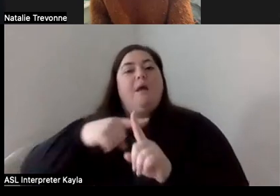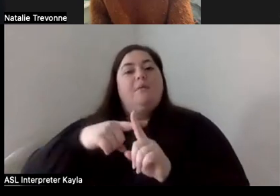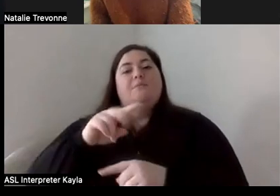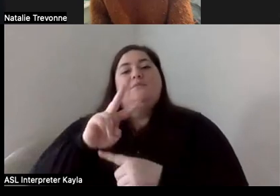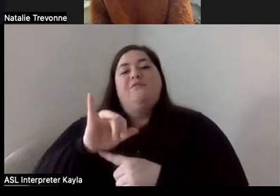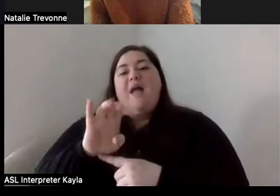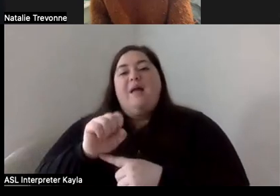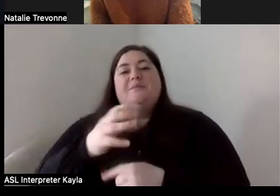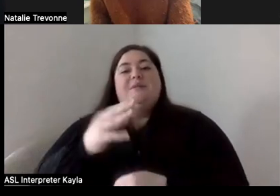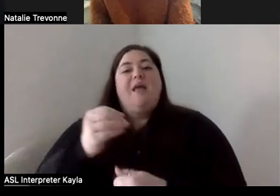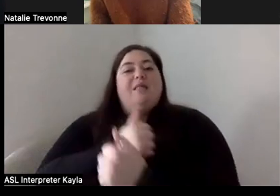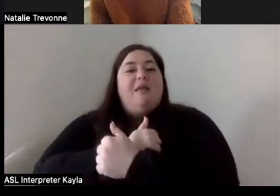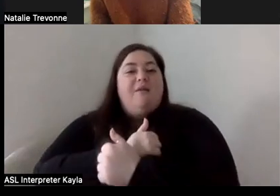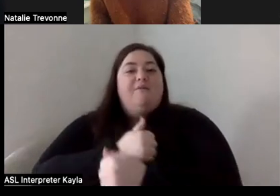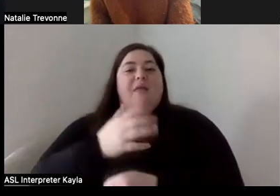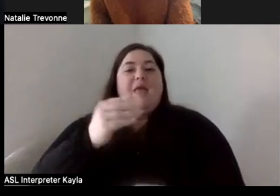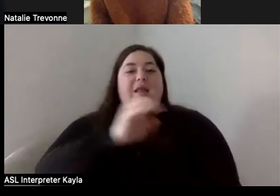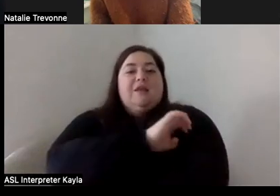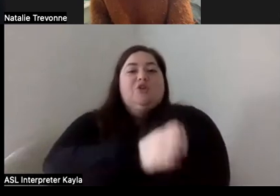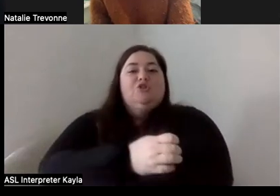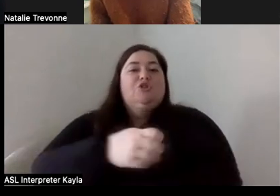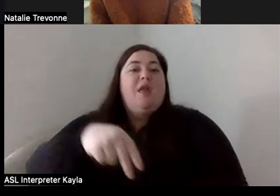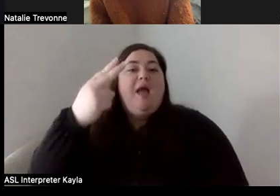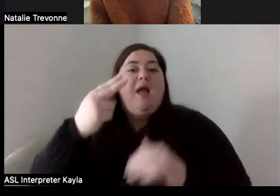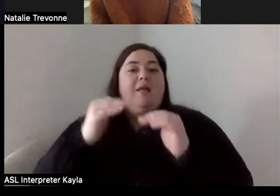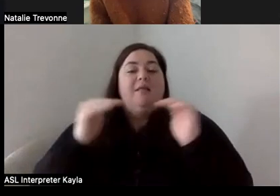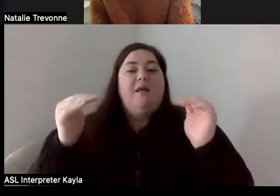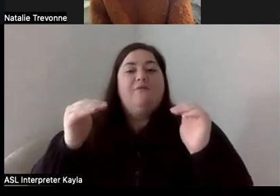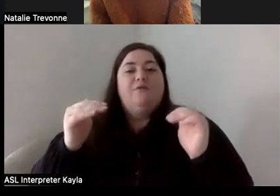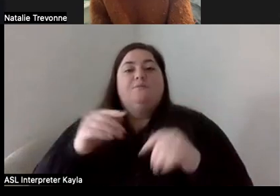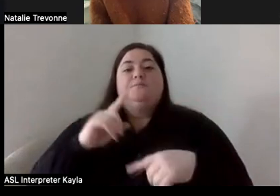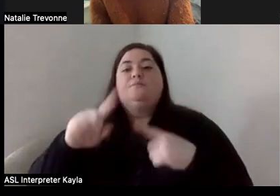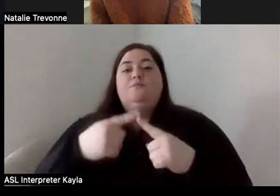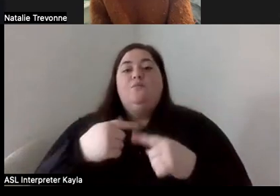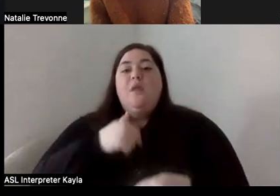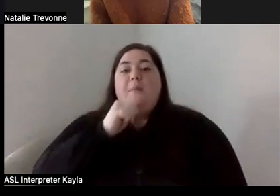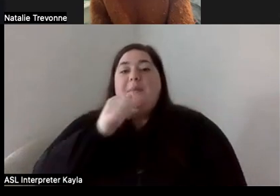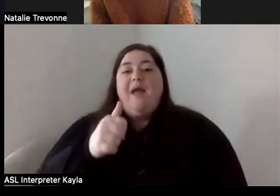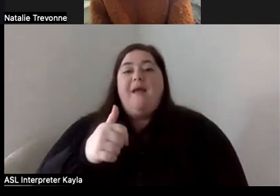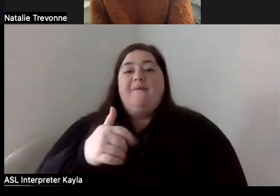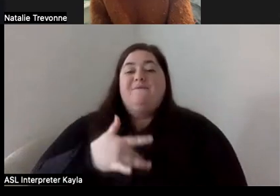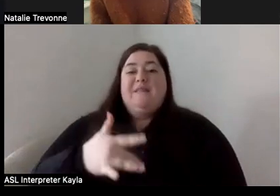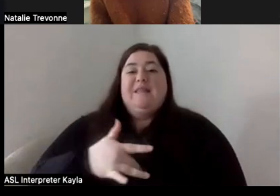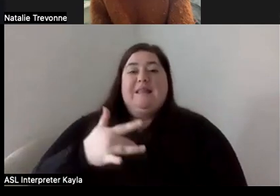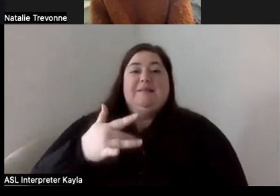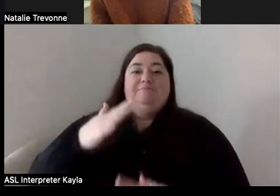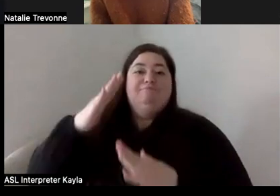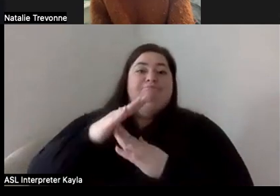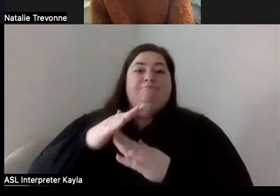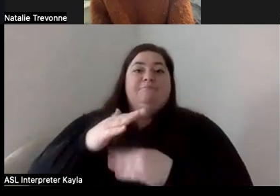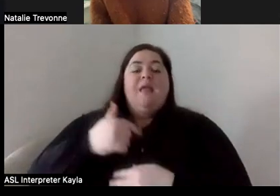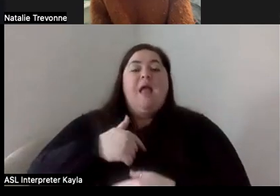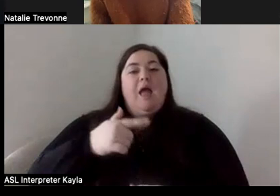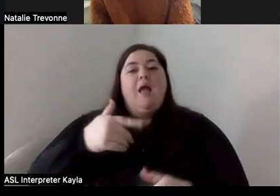and just keeping the energy always at a high level. And then when I'm not feeling my best, like, I also feel that.